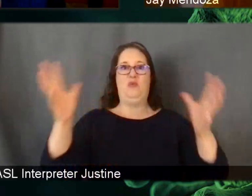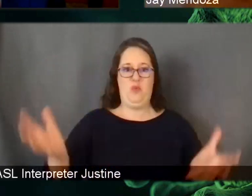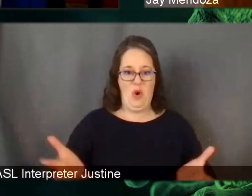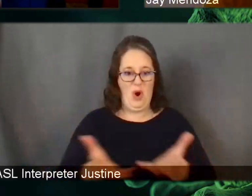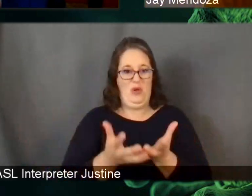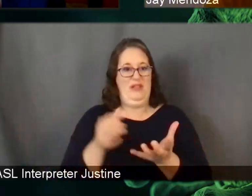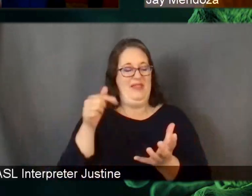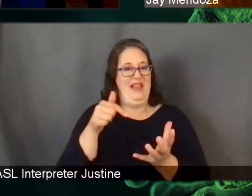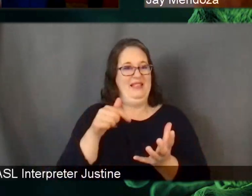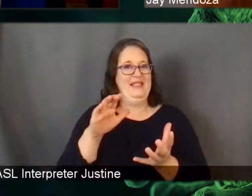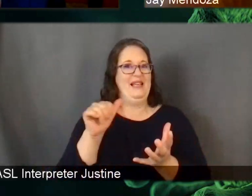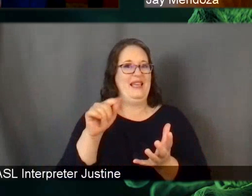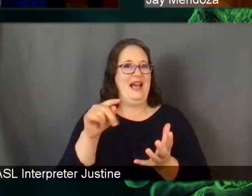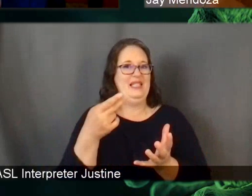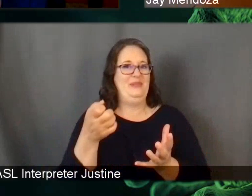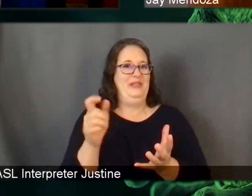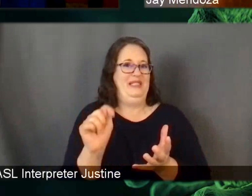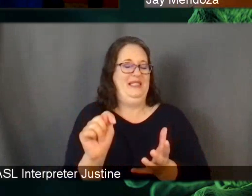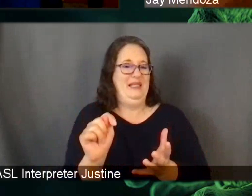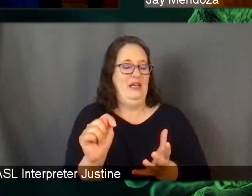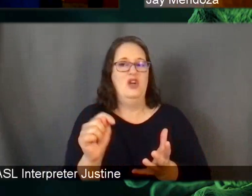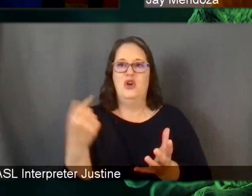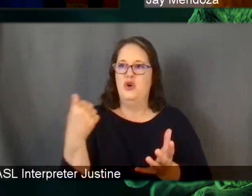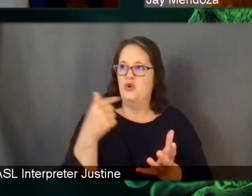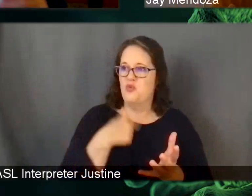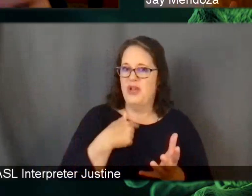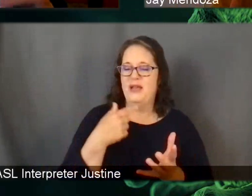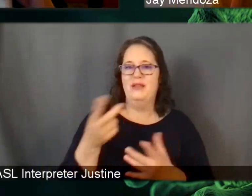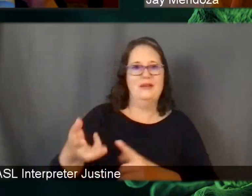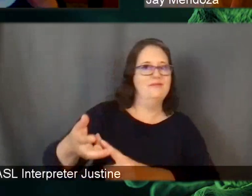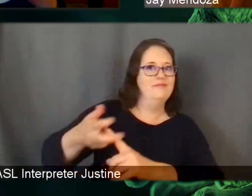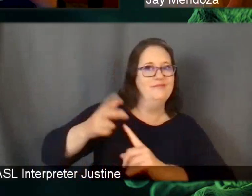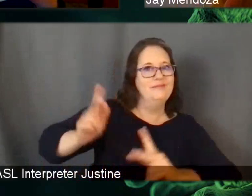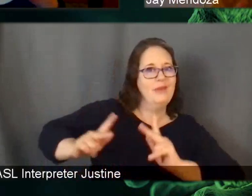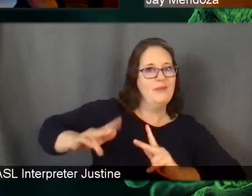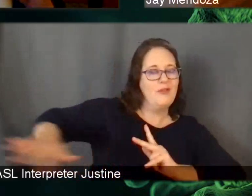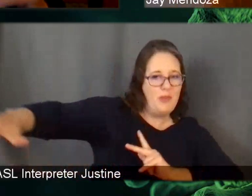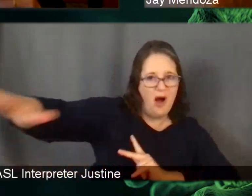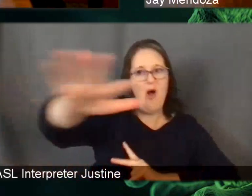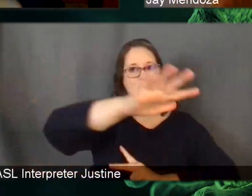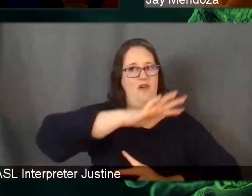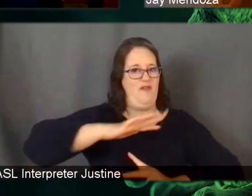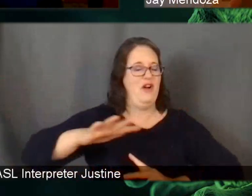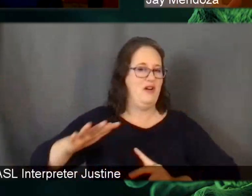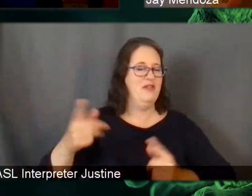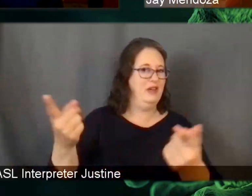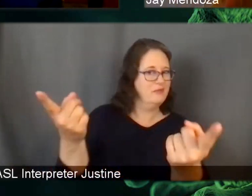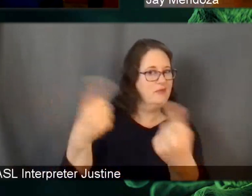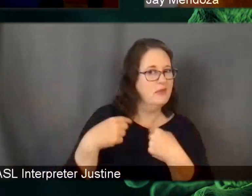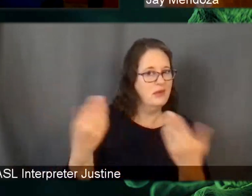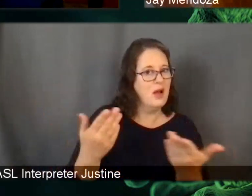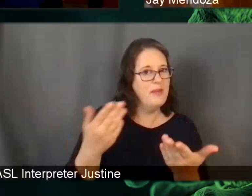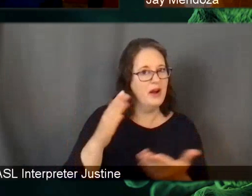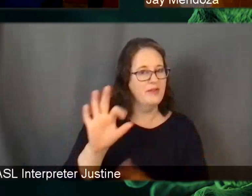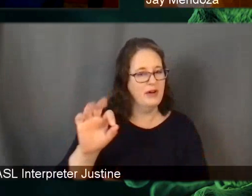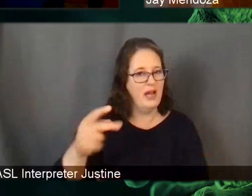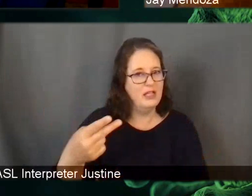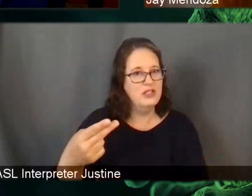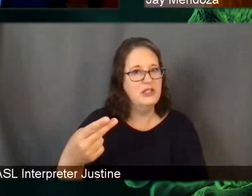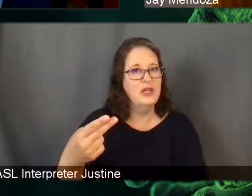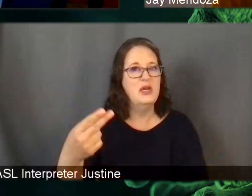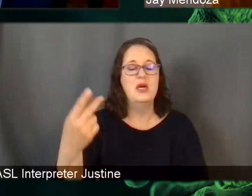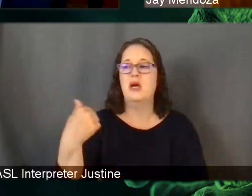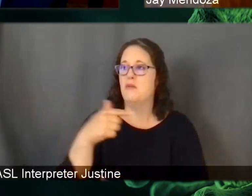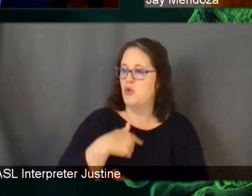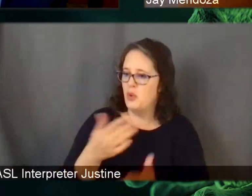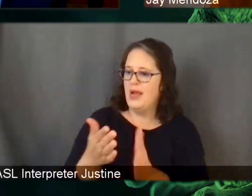Because we draw on people from all over, but, um, NCI rightfully is, asking cancer centers to basically take care of people